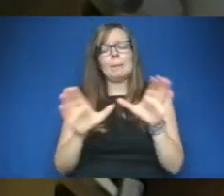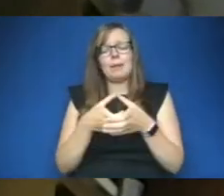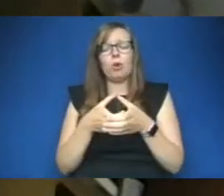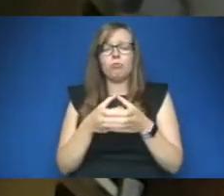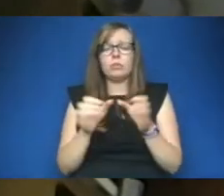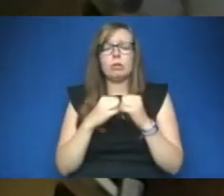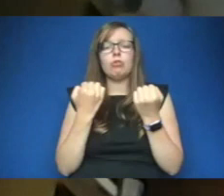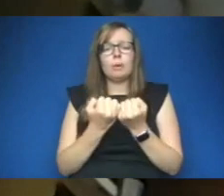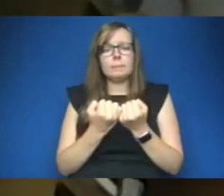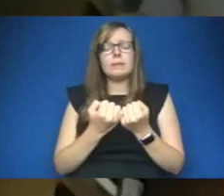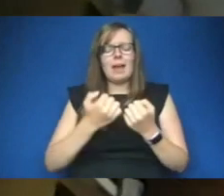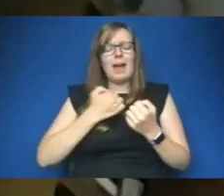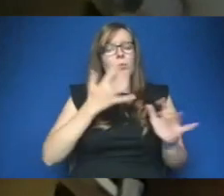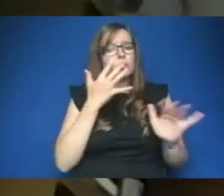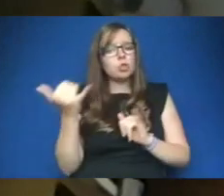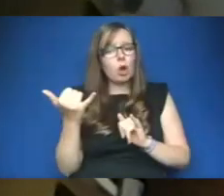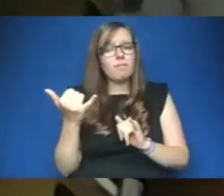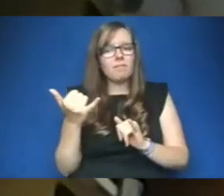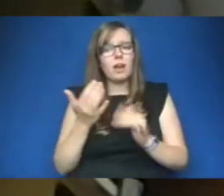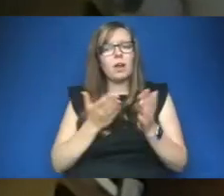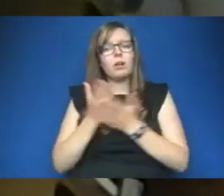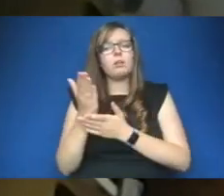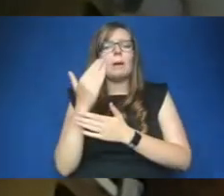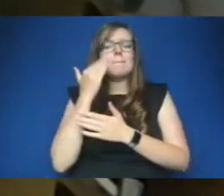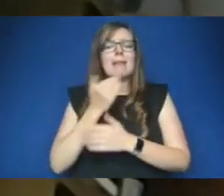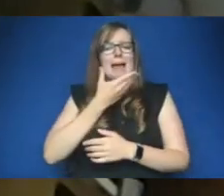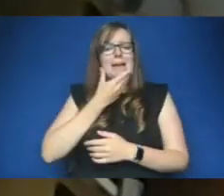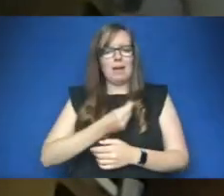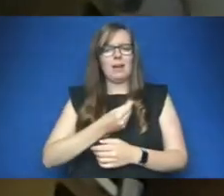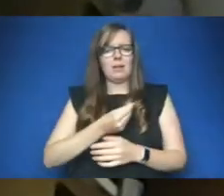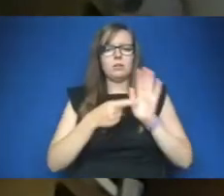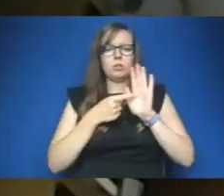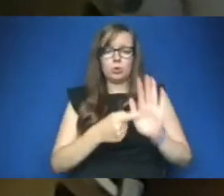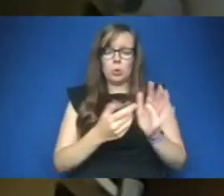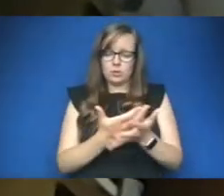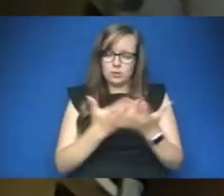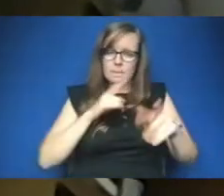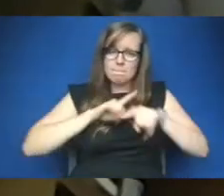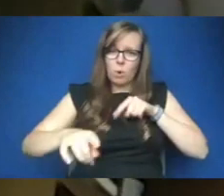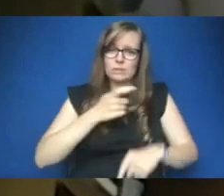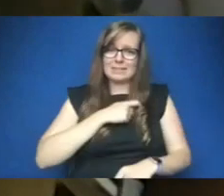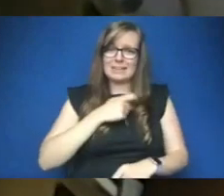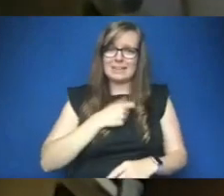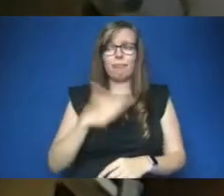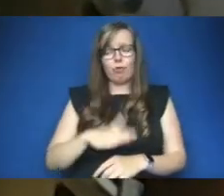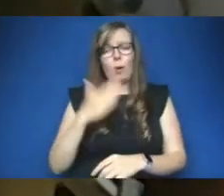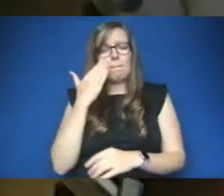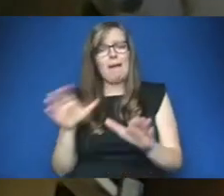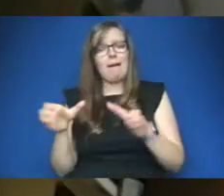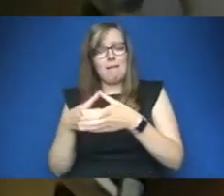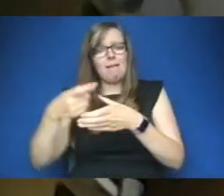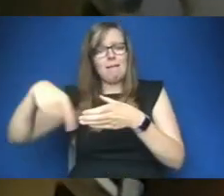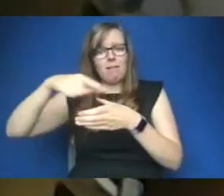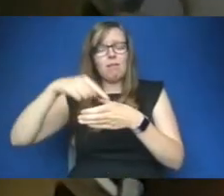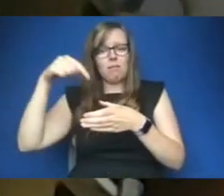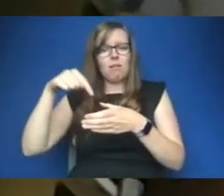conducted our black members in scotland demonstrated the highest levels of anxiety were amongst them and they were less likely to complain